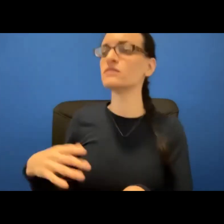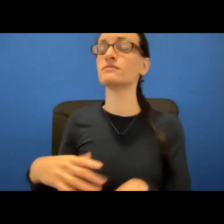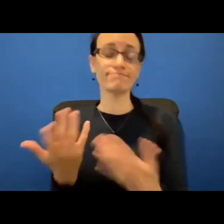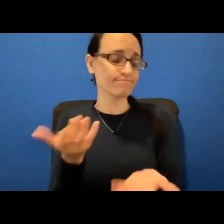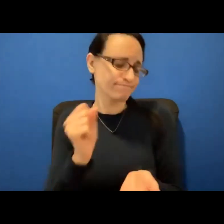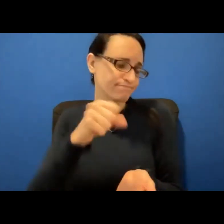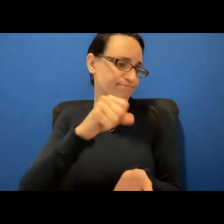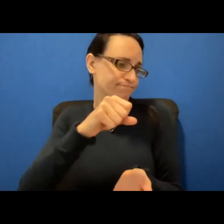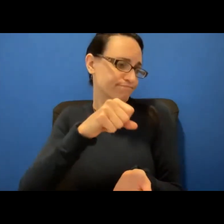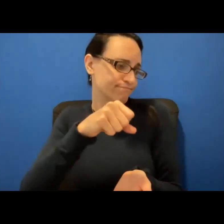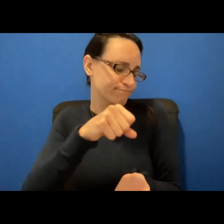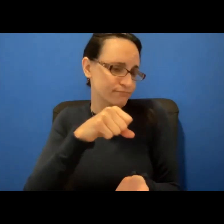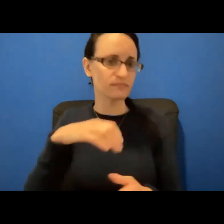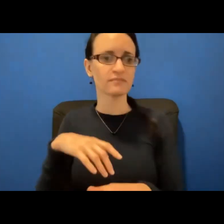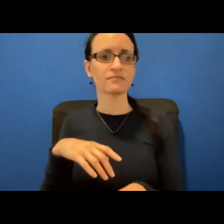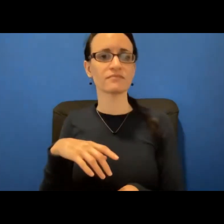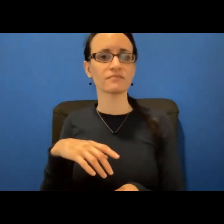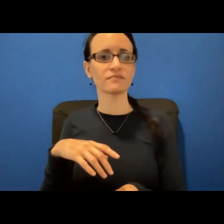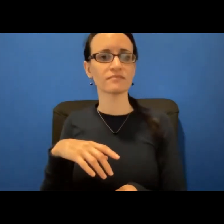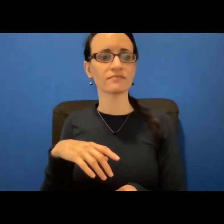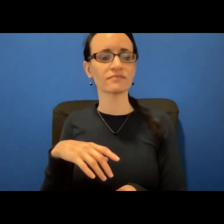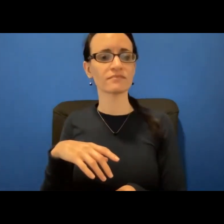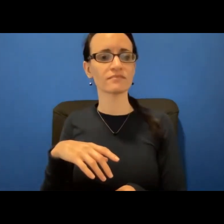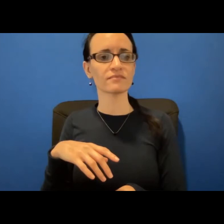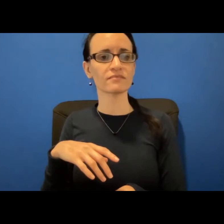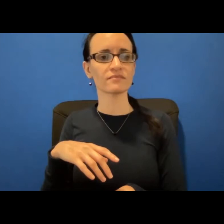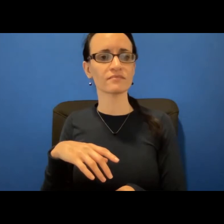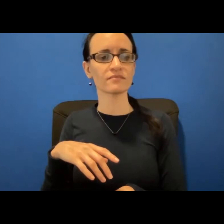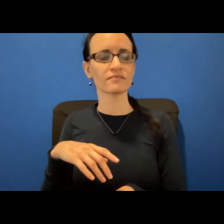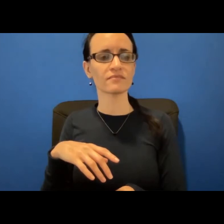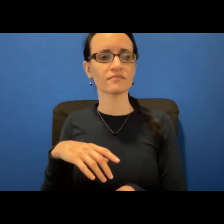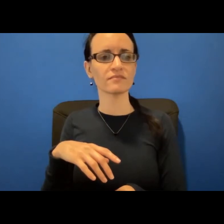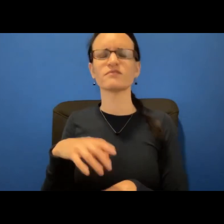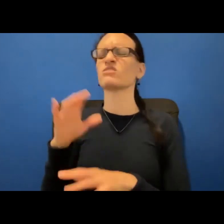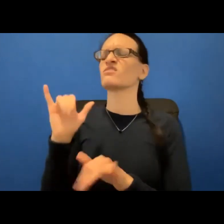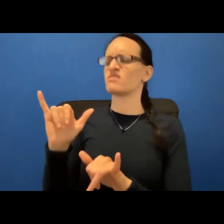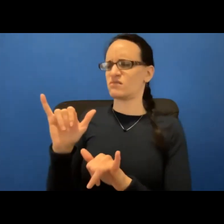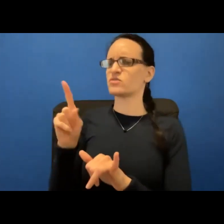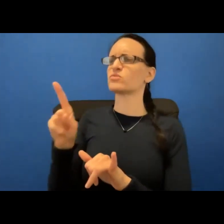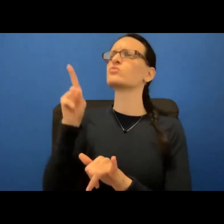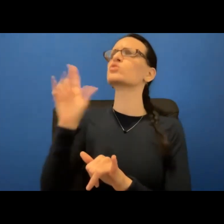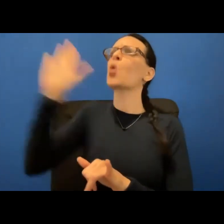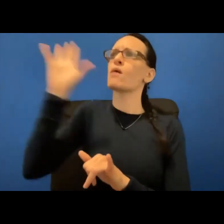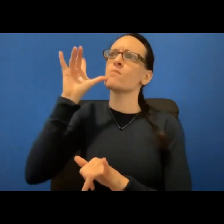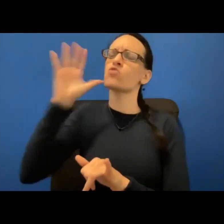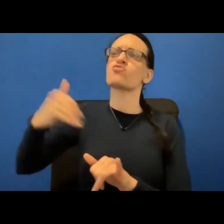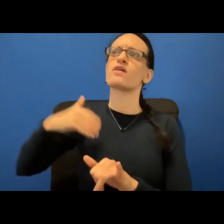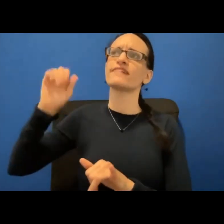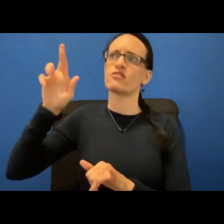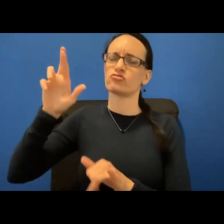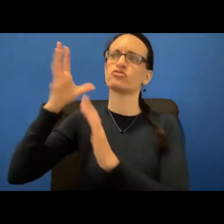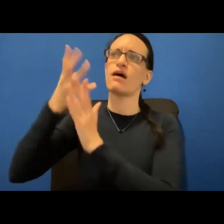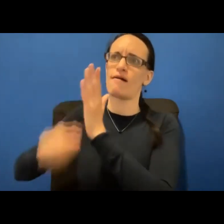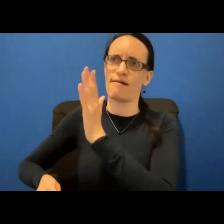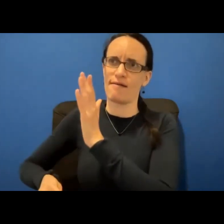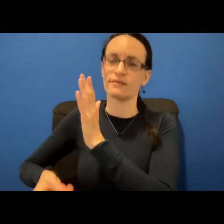then she said, and your, your mother had cancer and she died. And my